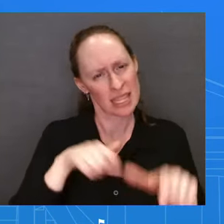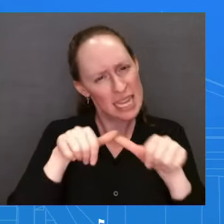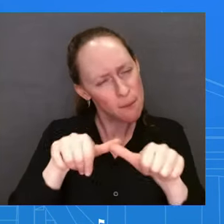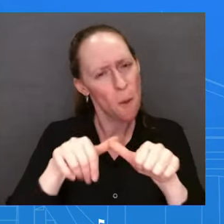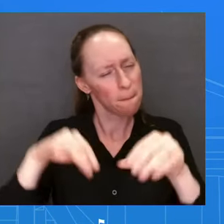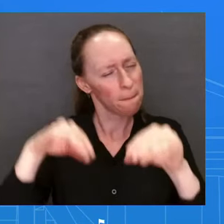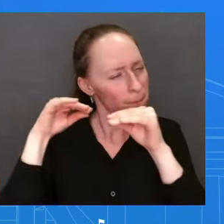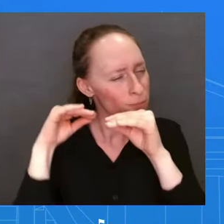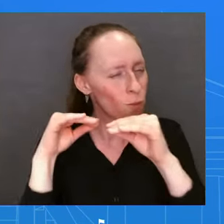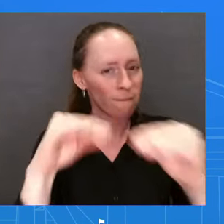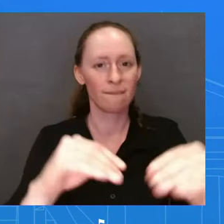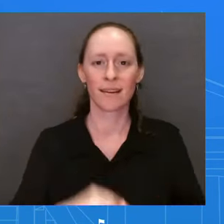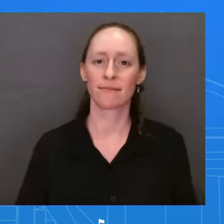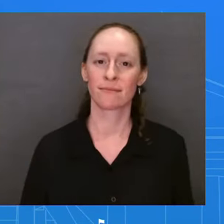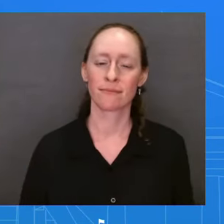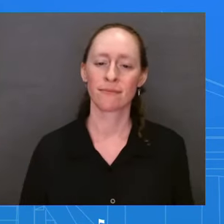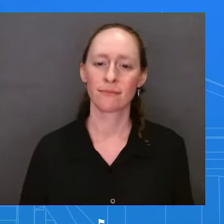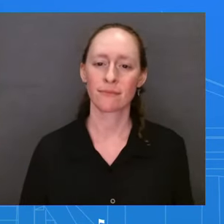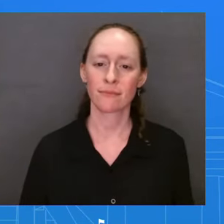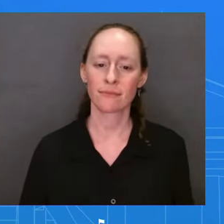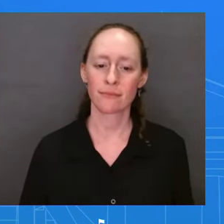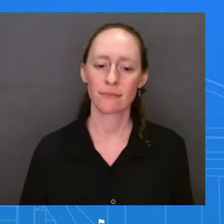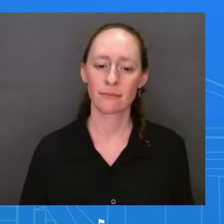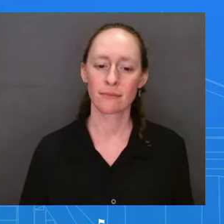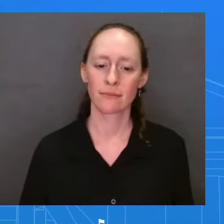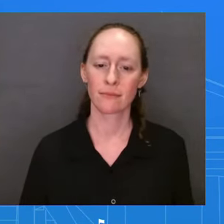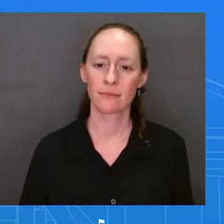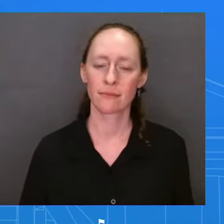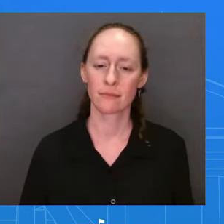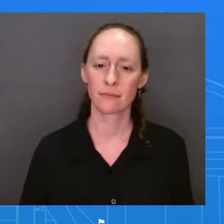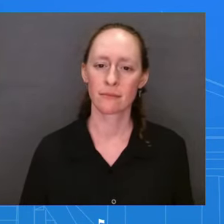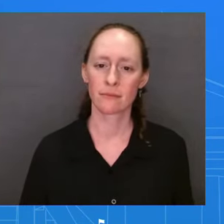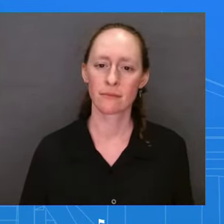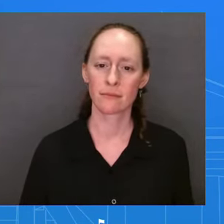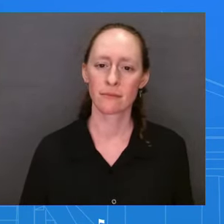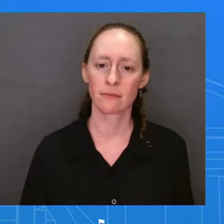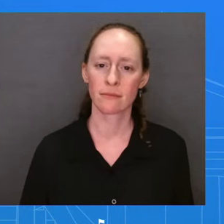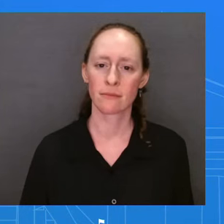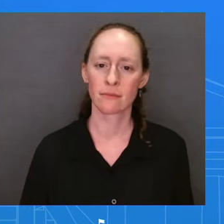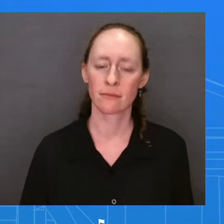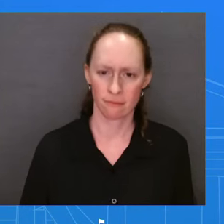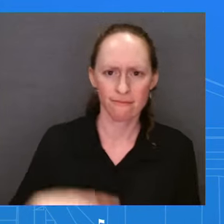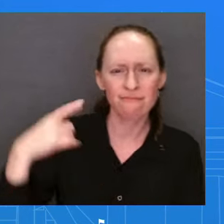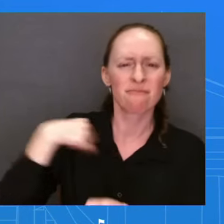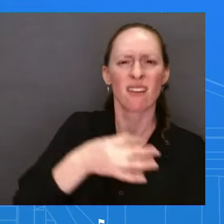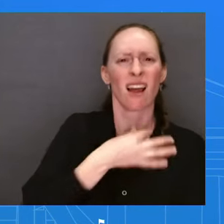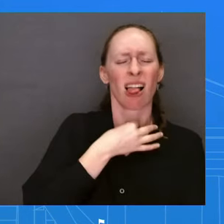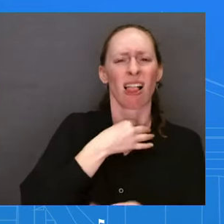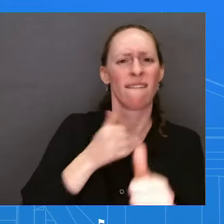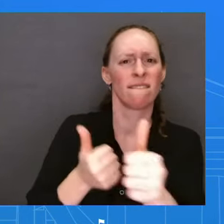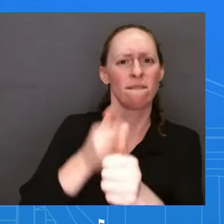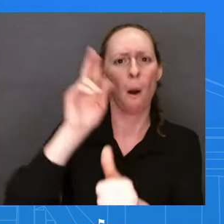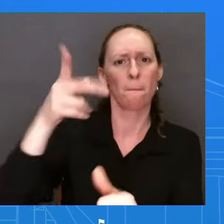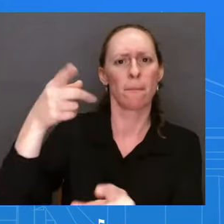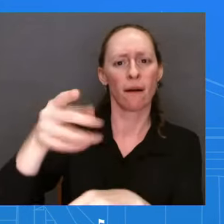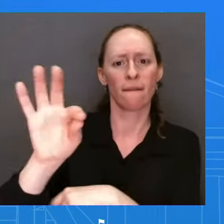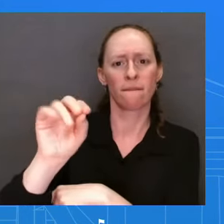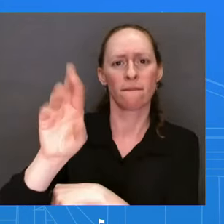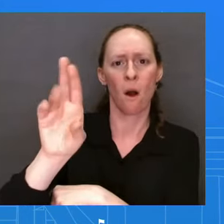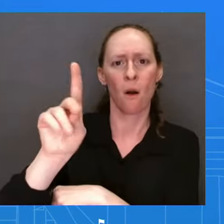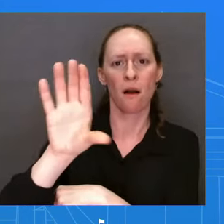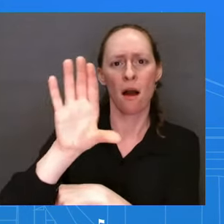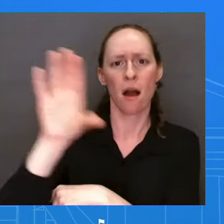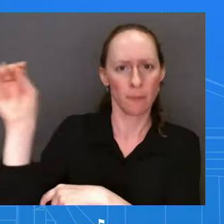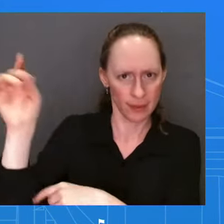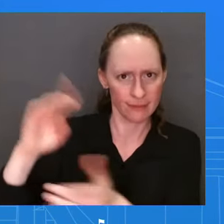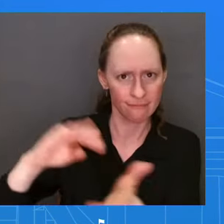layoffs forward. I don't know if you've any comment on the layoffs themselves. And is the administration comfortable with the idea that jobs